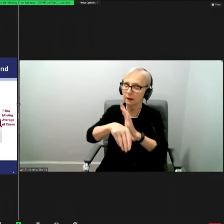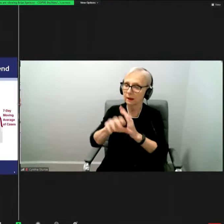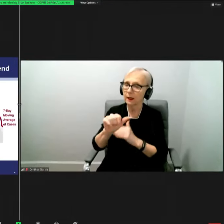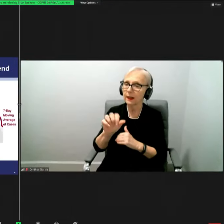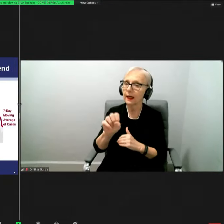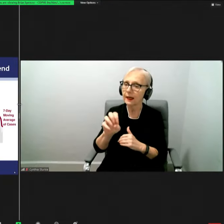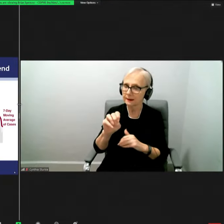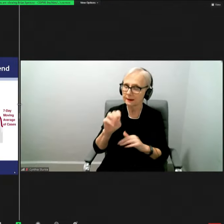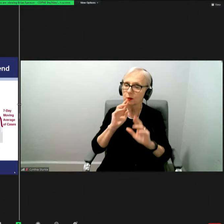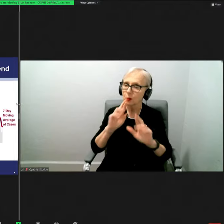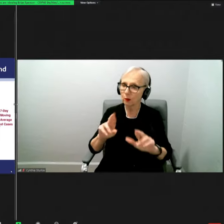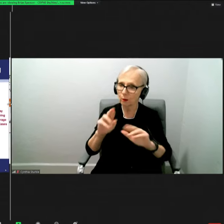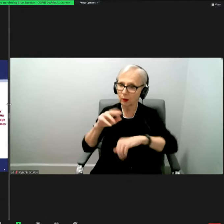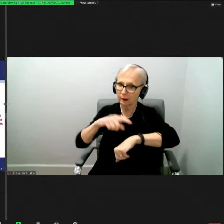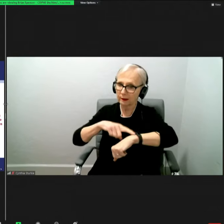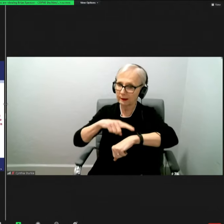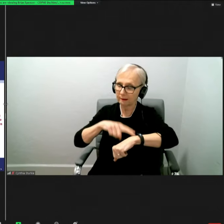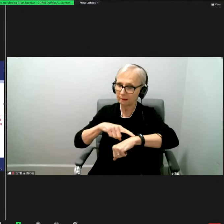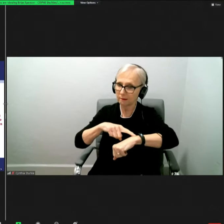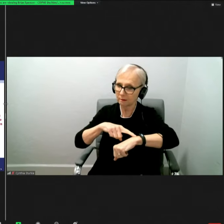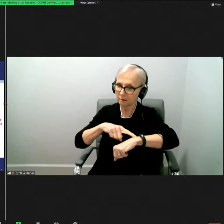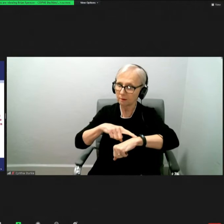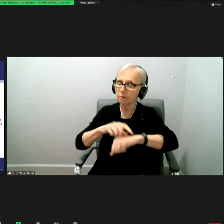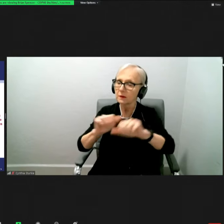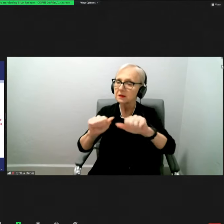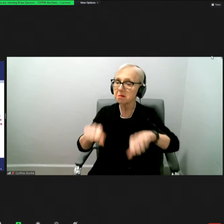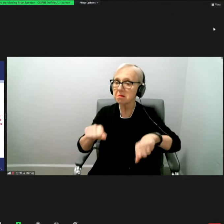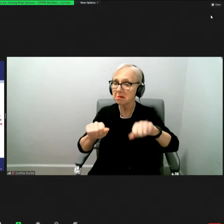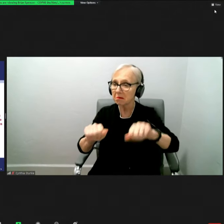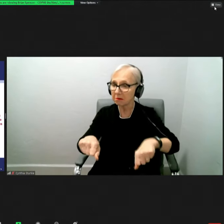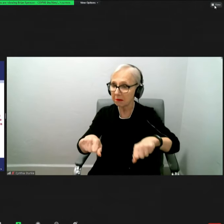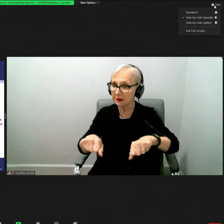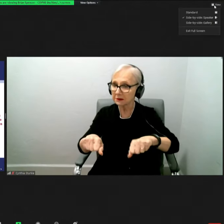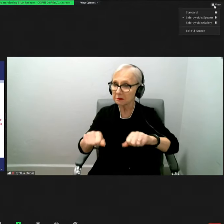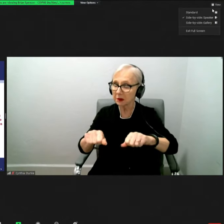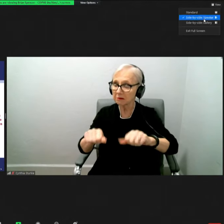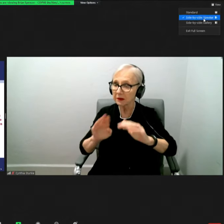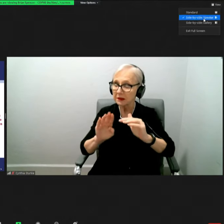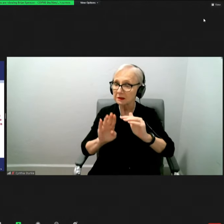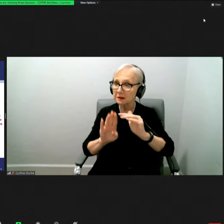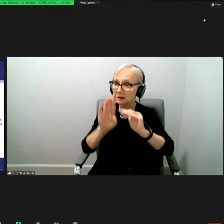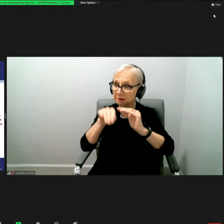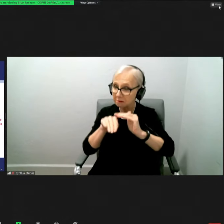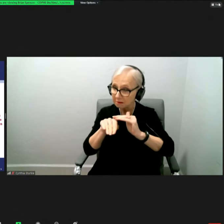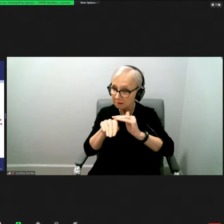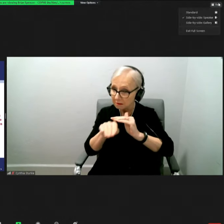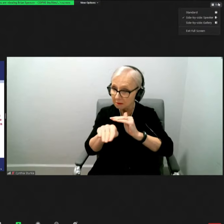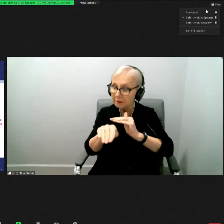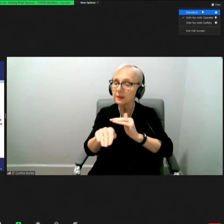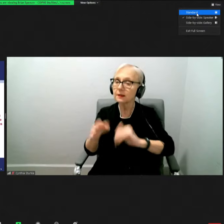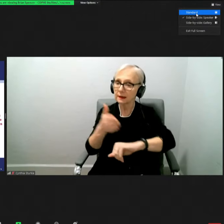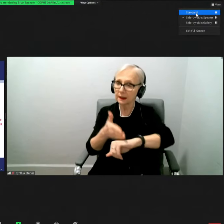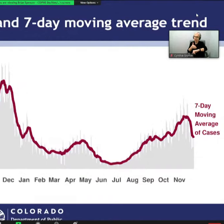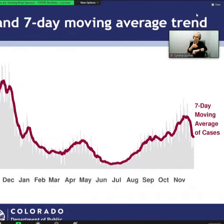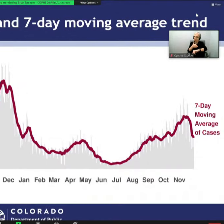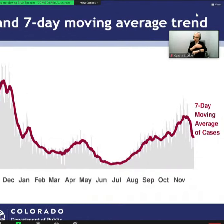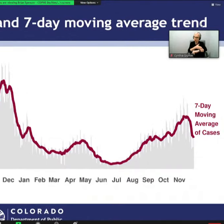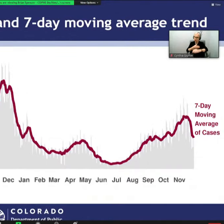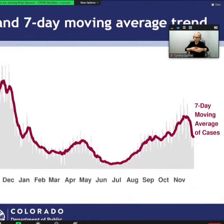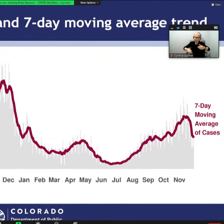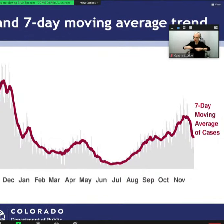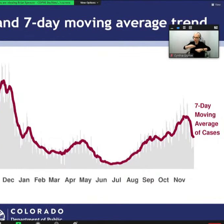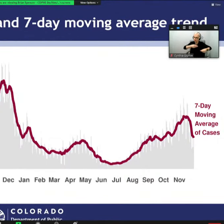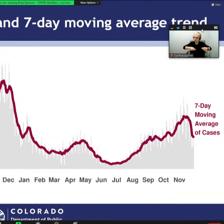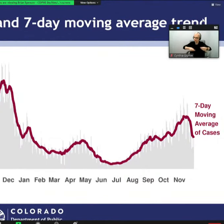that we are reporting at this time. I think it's possible that this is reflecting an improvement in transmission in Colorado.